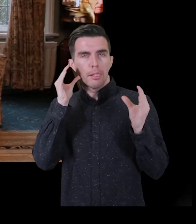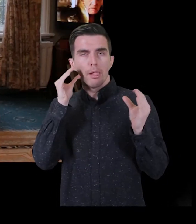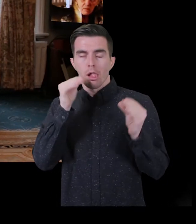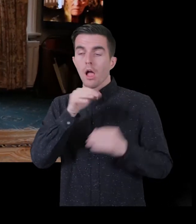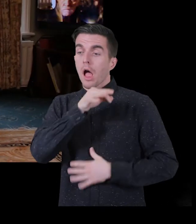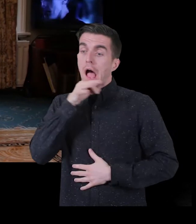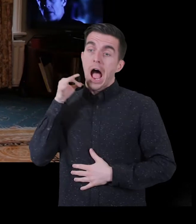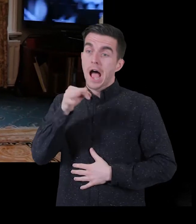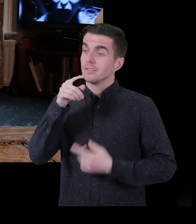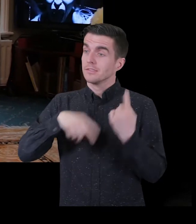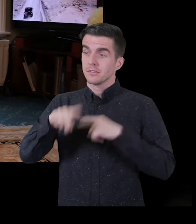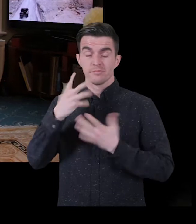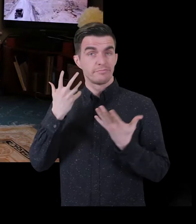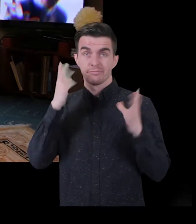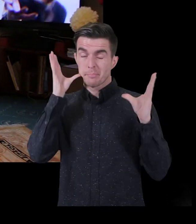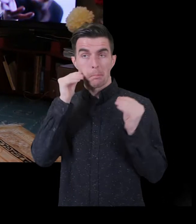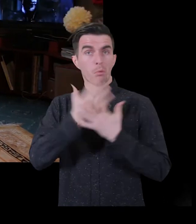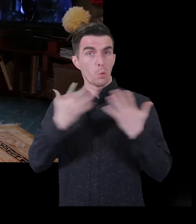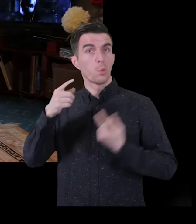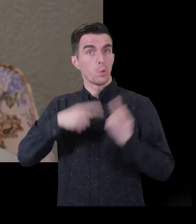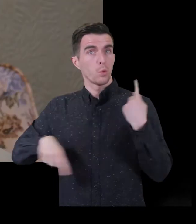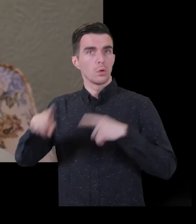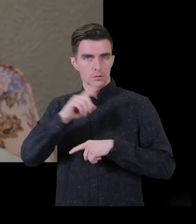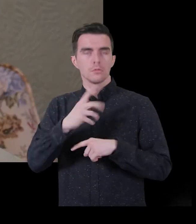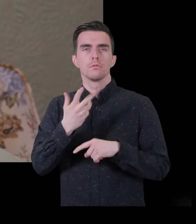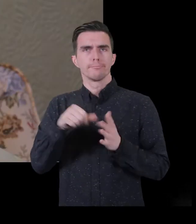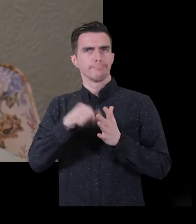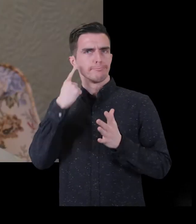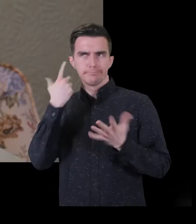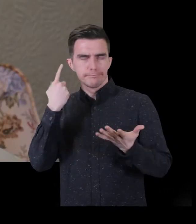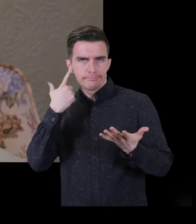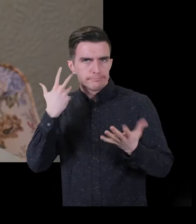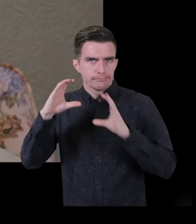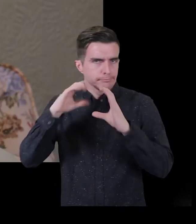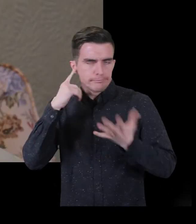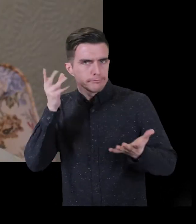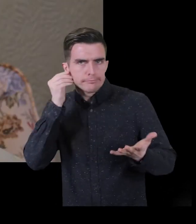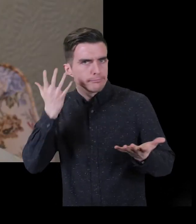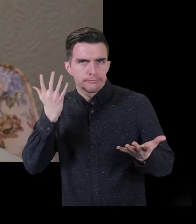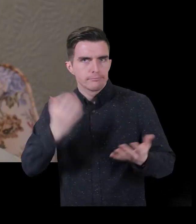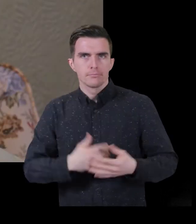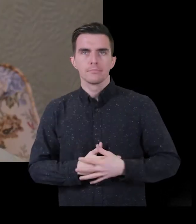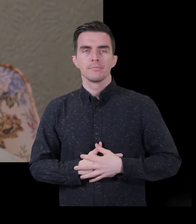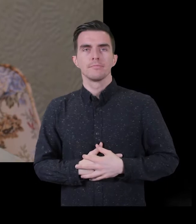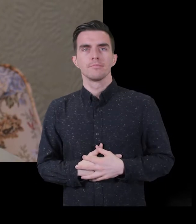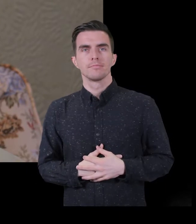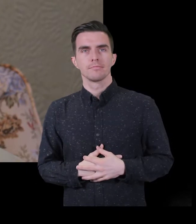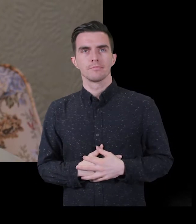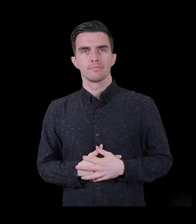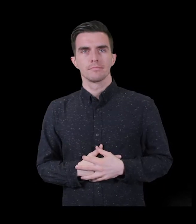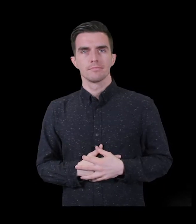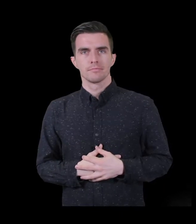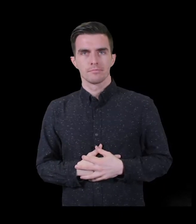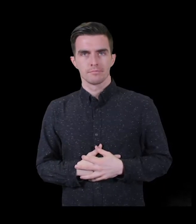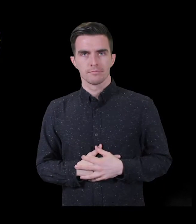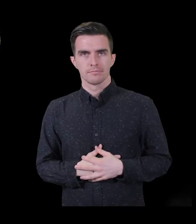age. This hearing loss increases as you get older. By the age of 80, most people may have significant hearing problems.